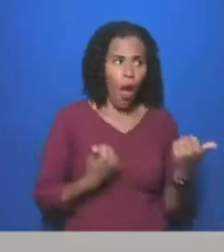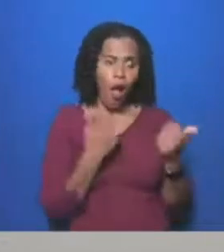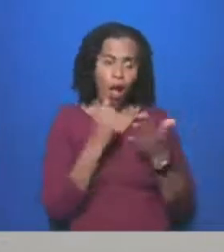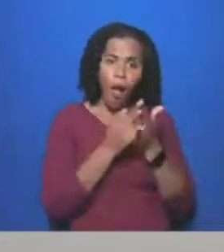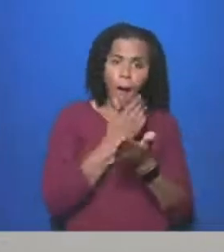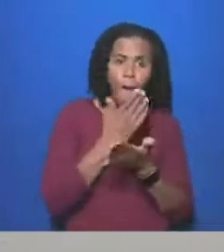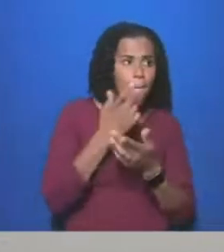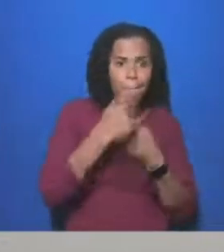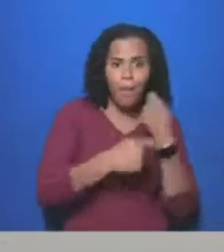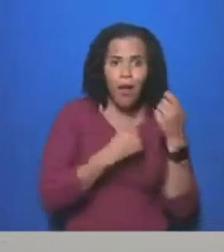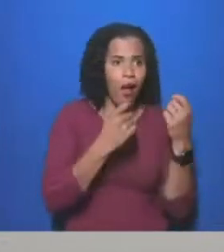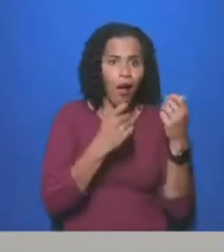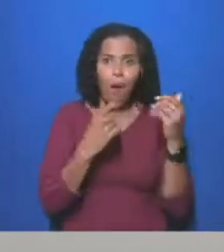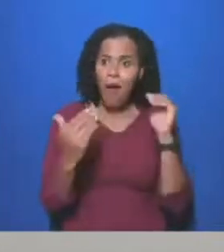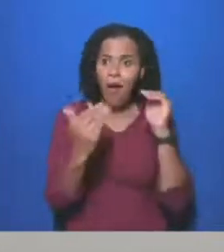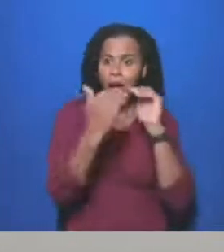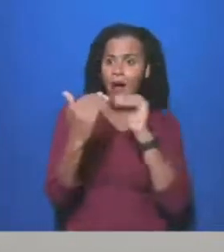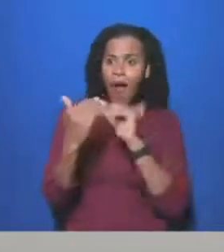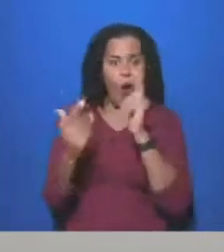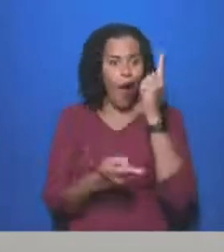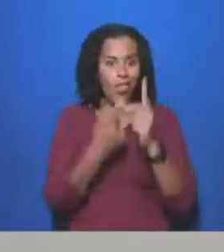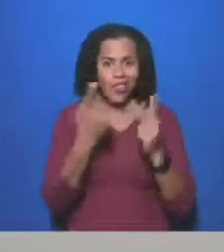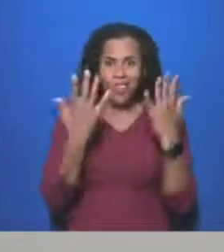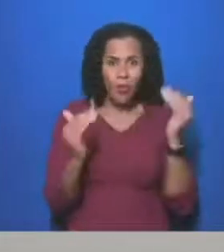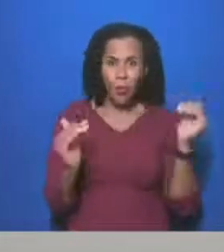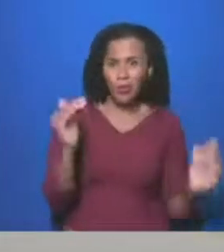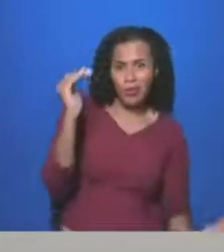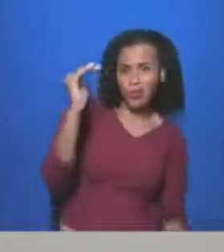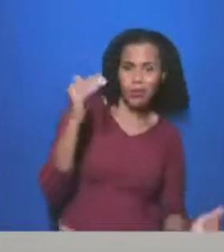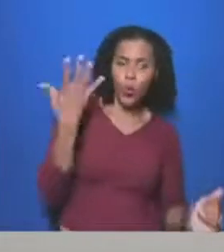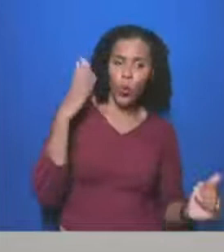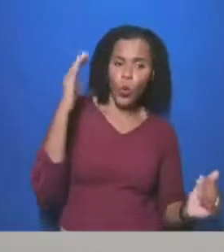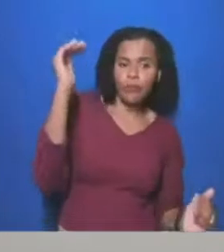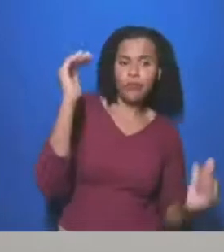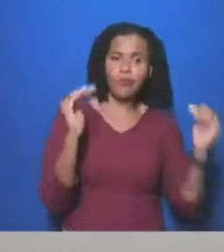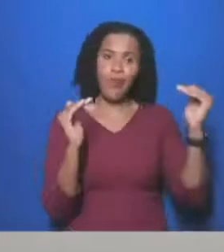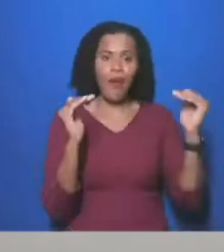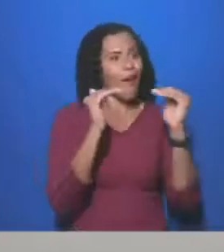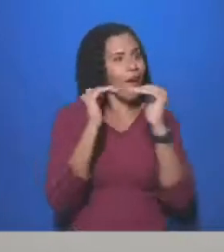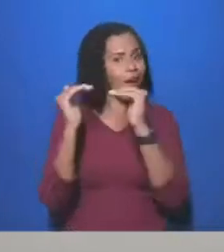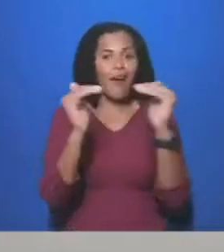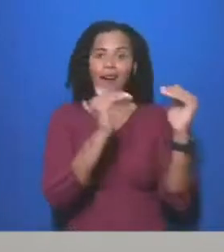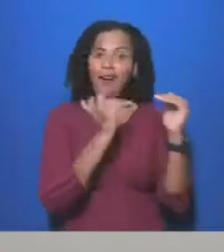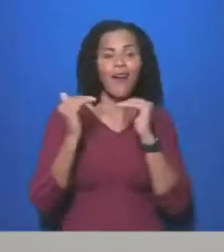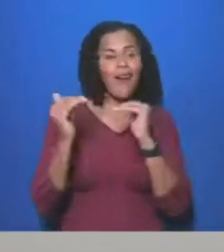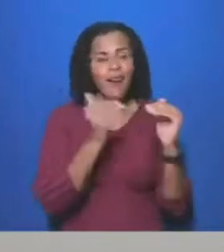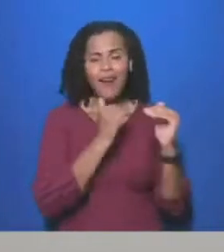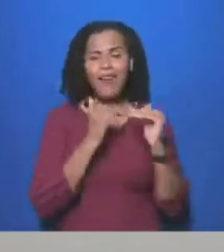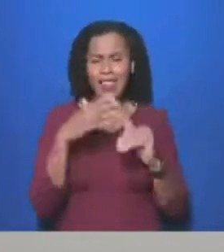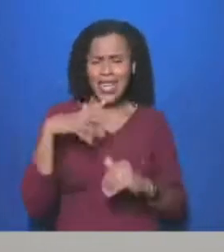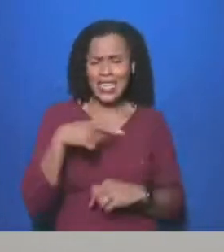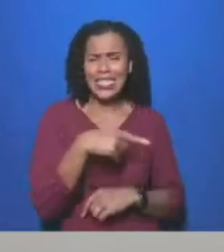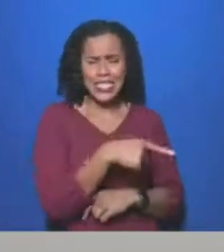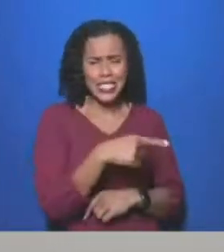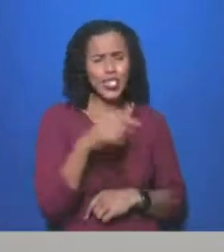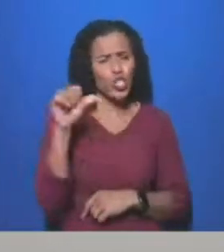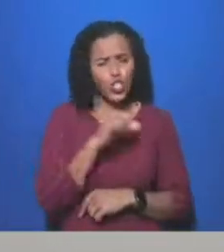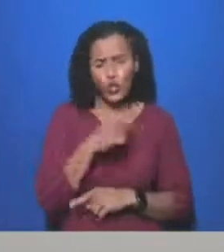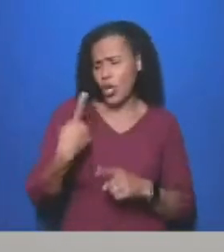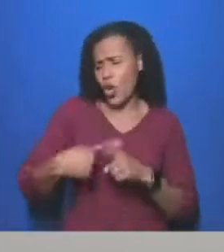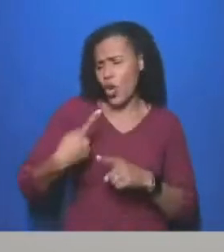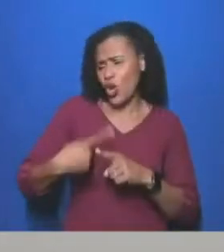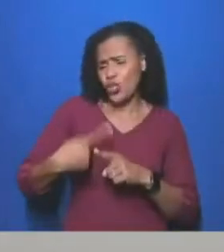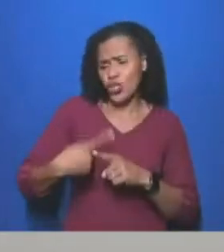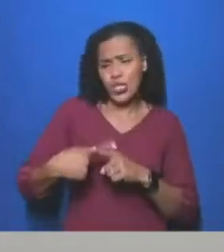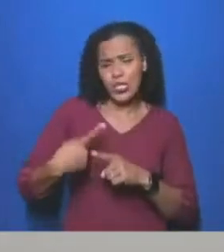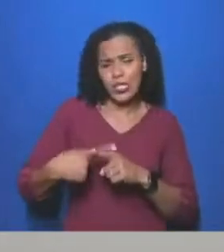and give them the reward and recognition they deserve. And it should come alongside urgent reform to end exploitation in care and